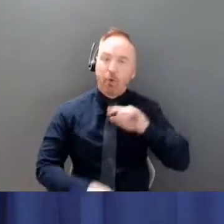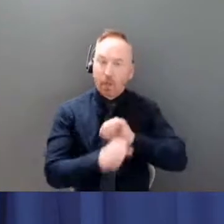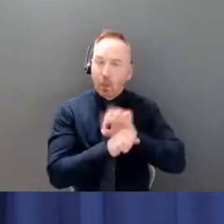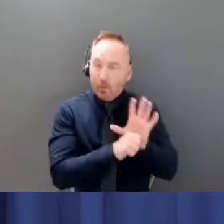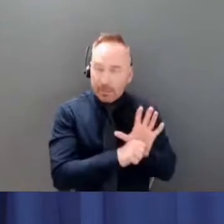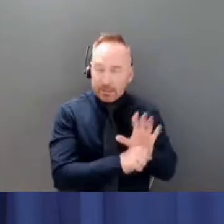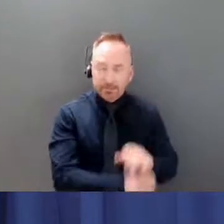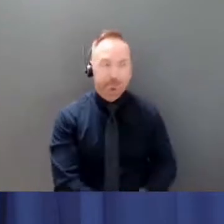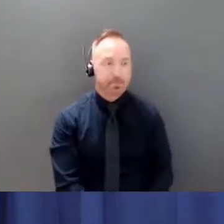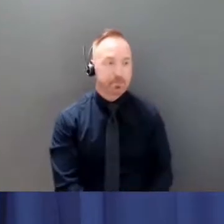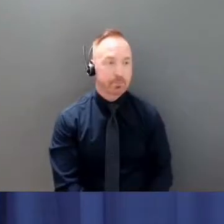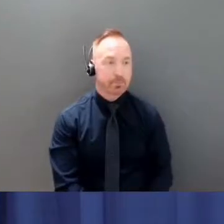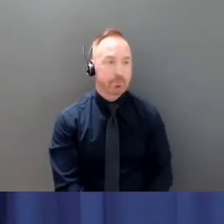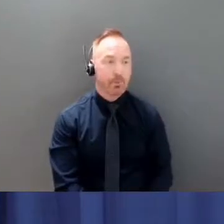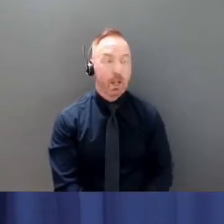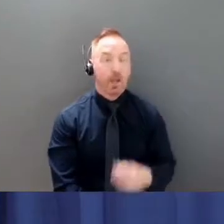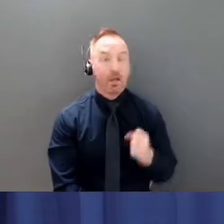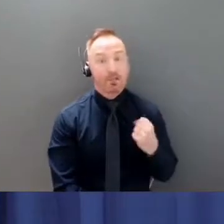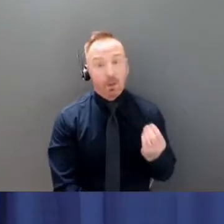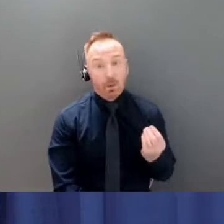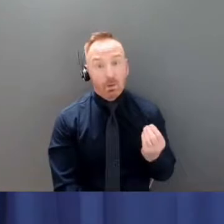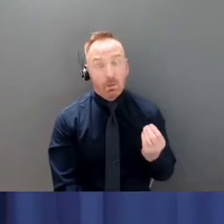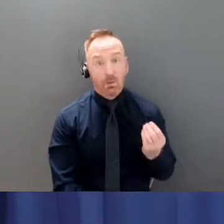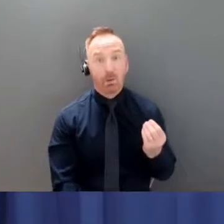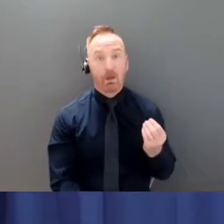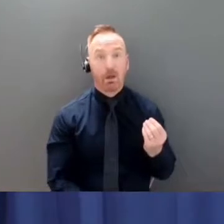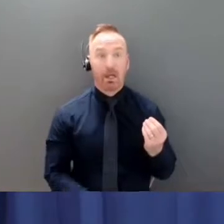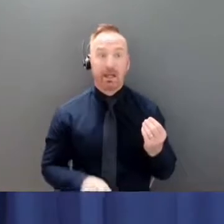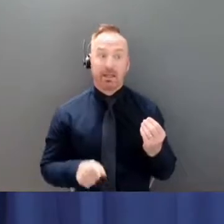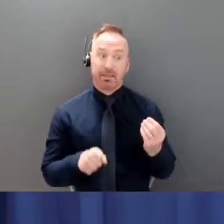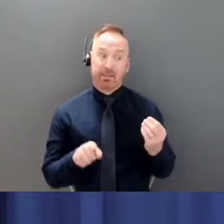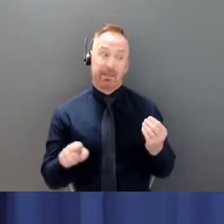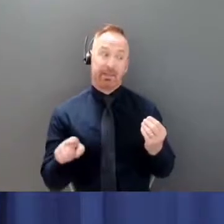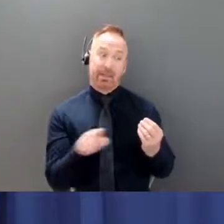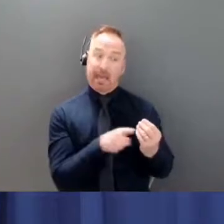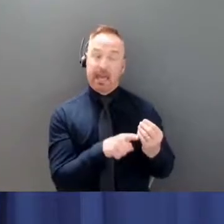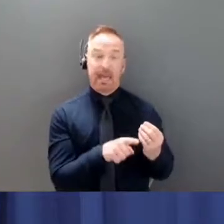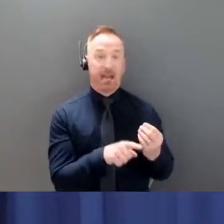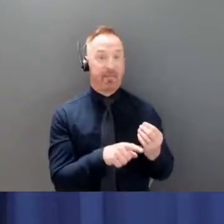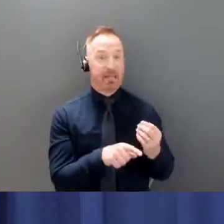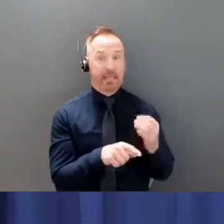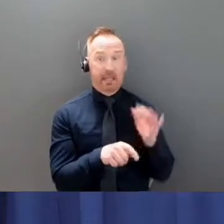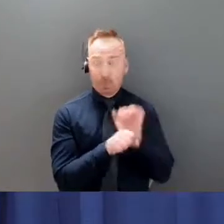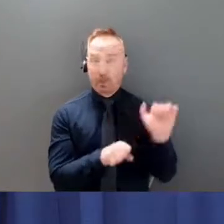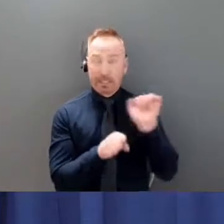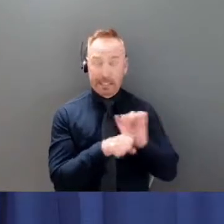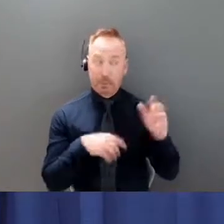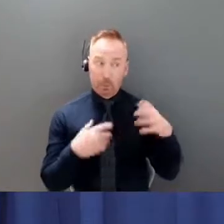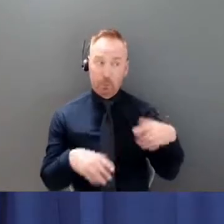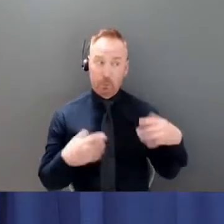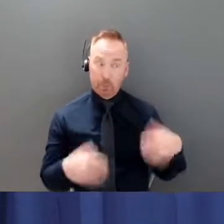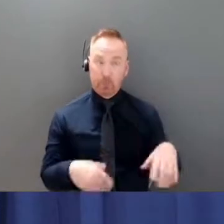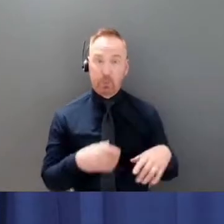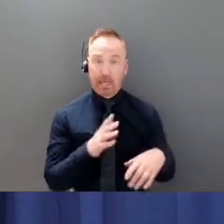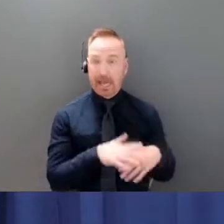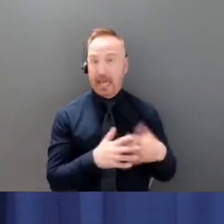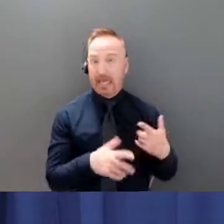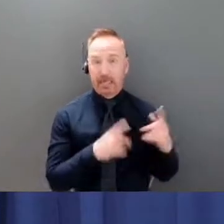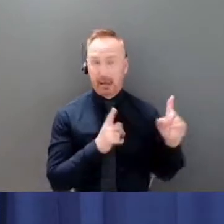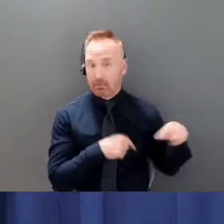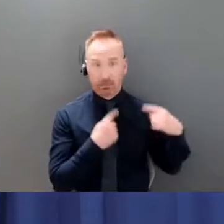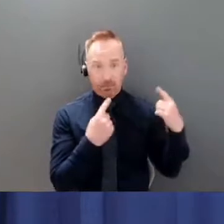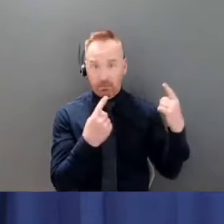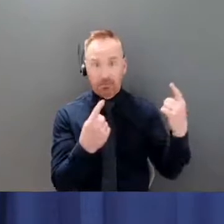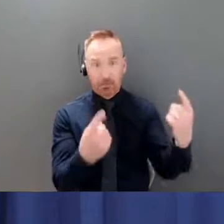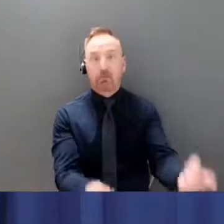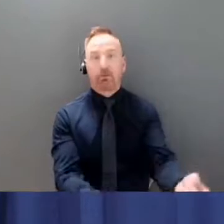again, how how they are have been working full out and stretched all this time. And yes, that that